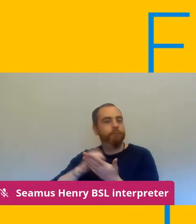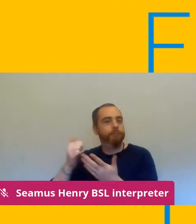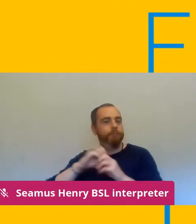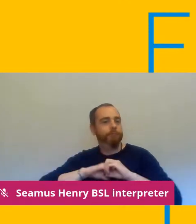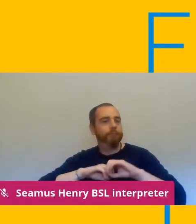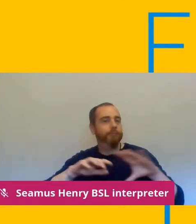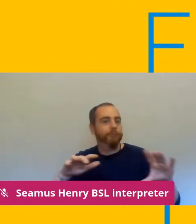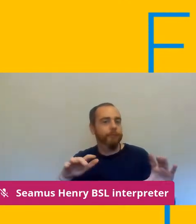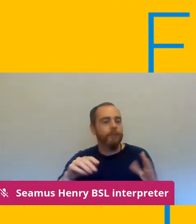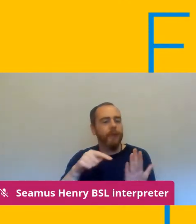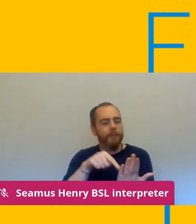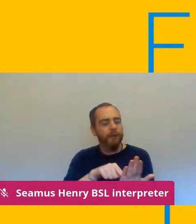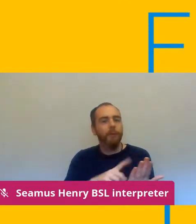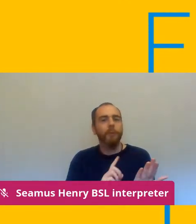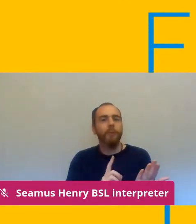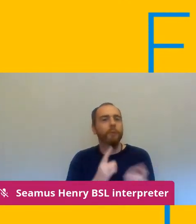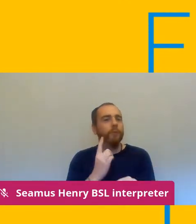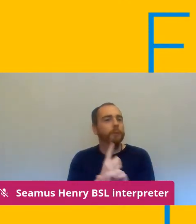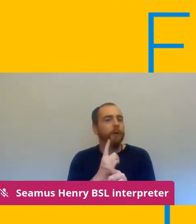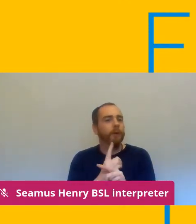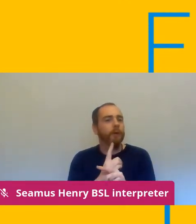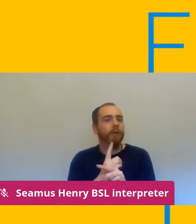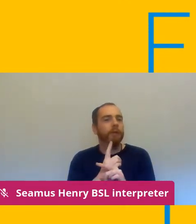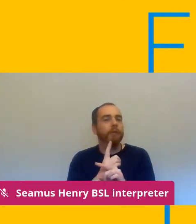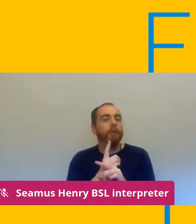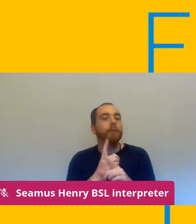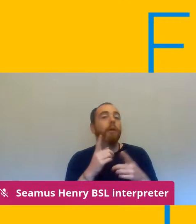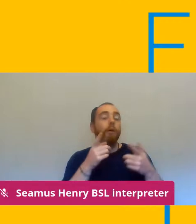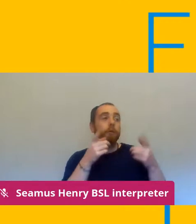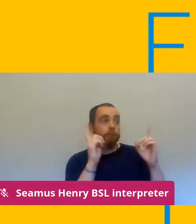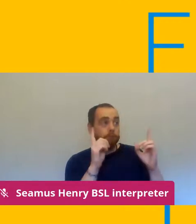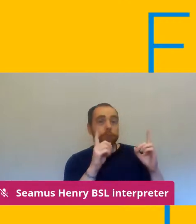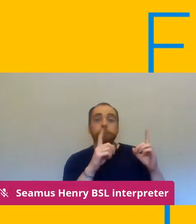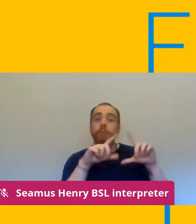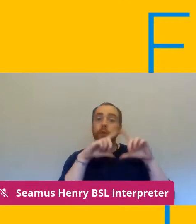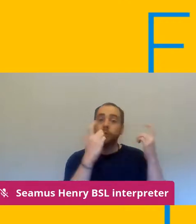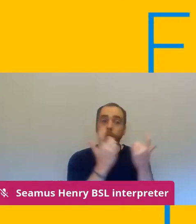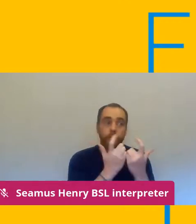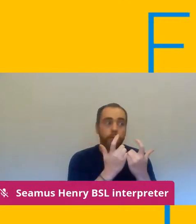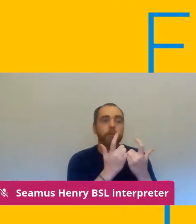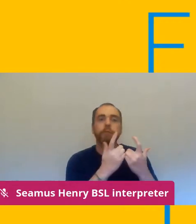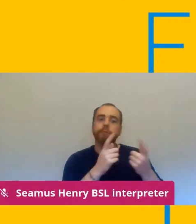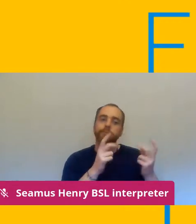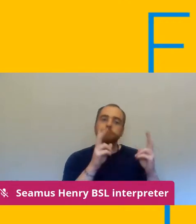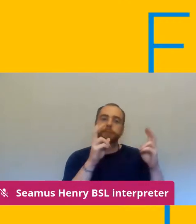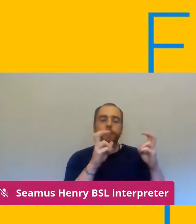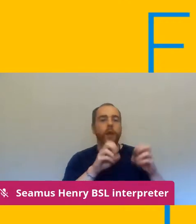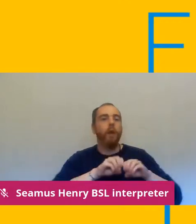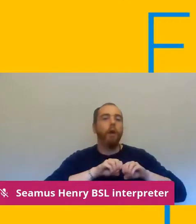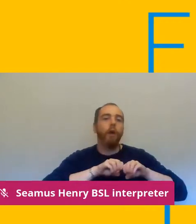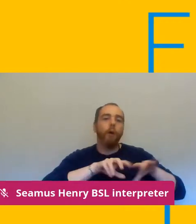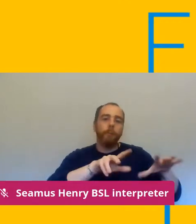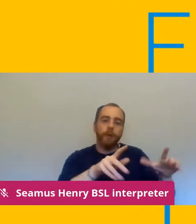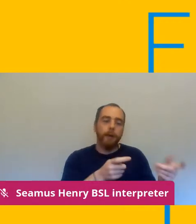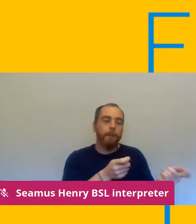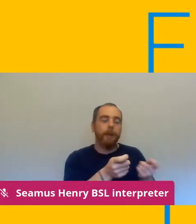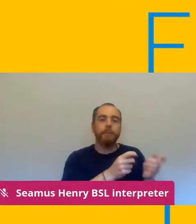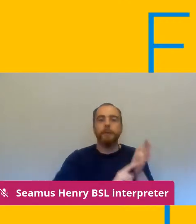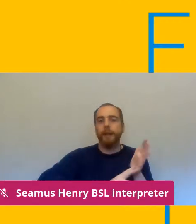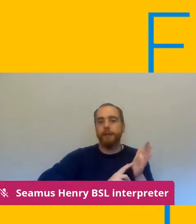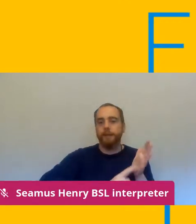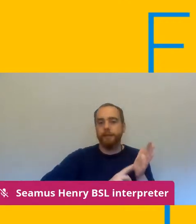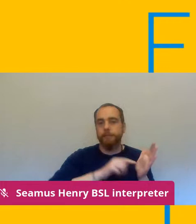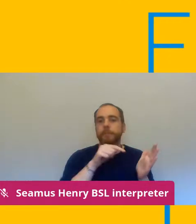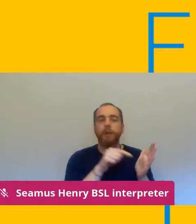talks about employers producing outbreak management plans and and it also refers to different tiers so